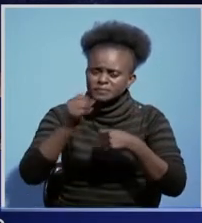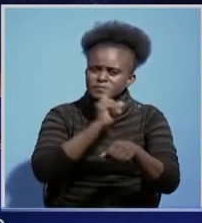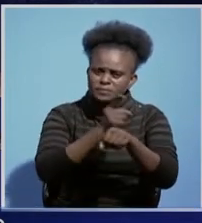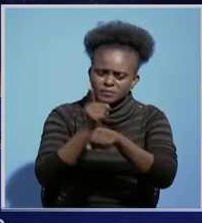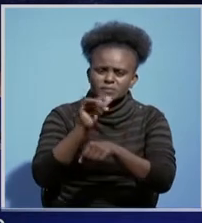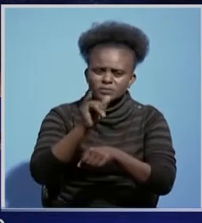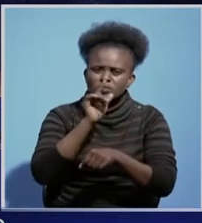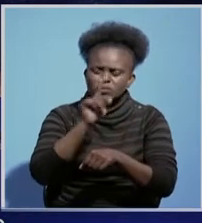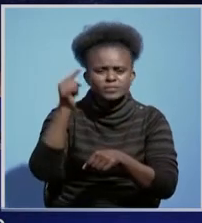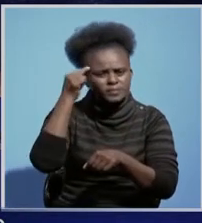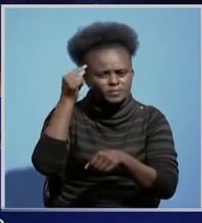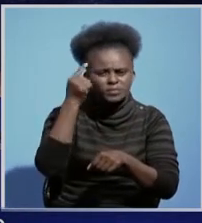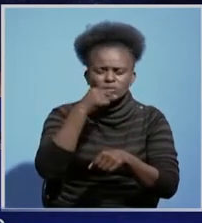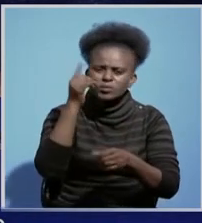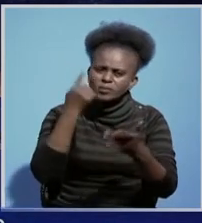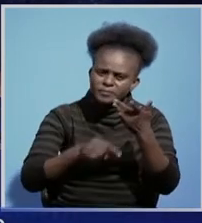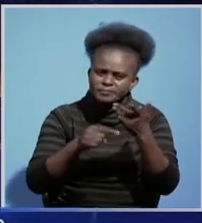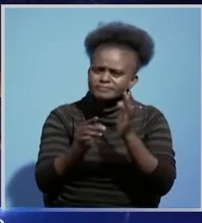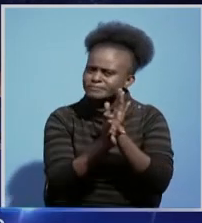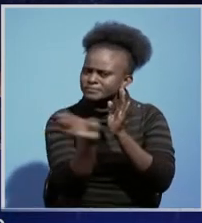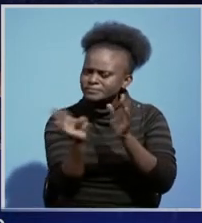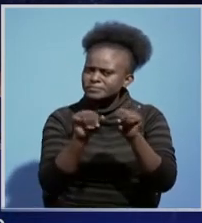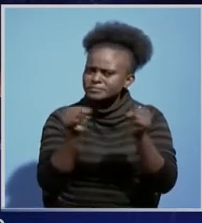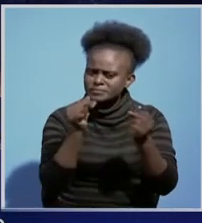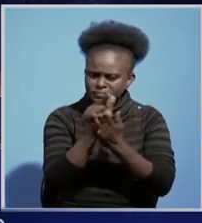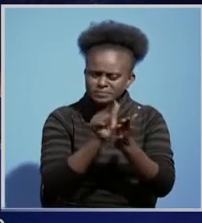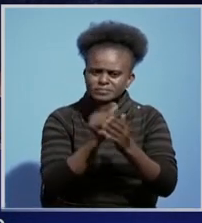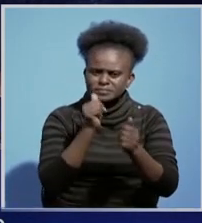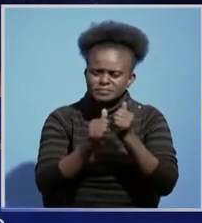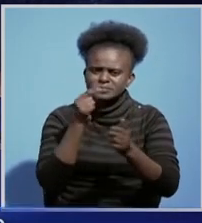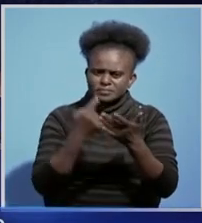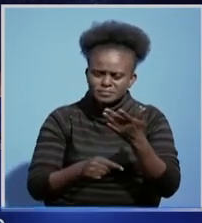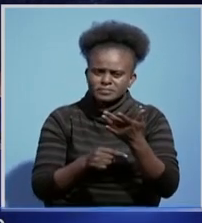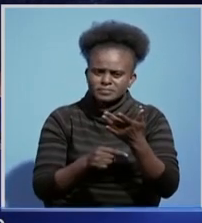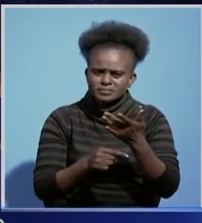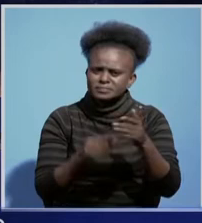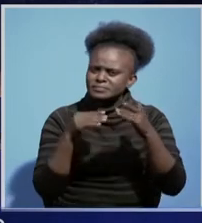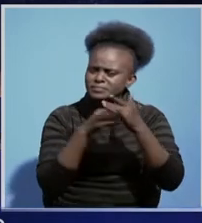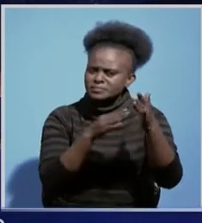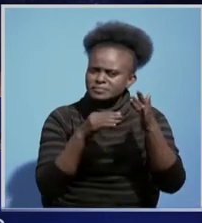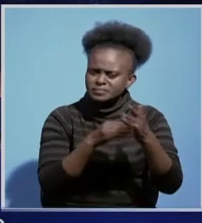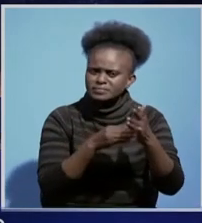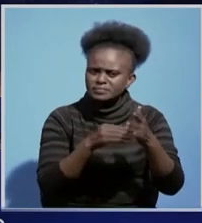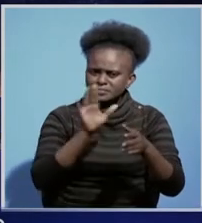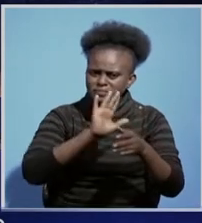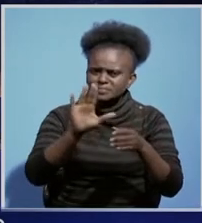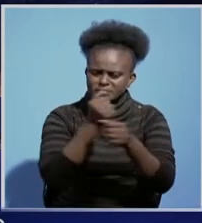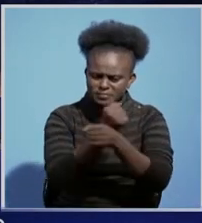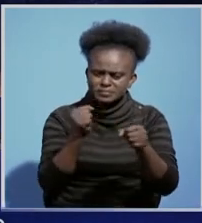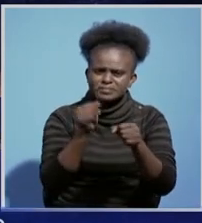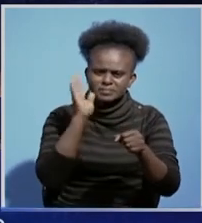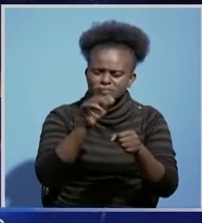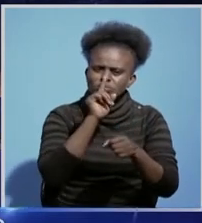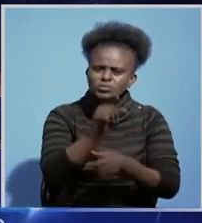that doctors who will go against the resolution will